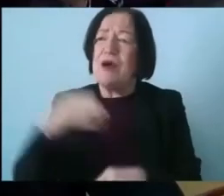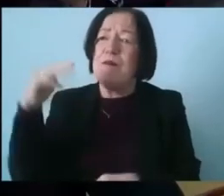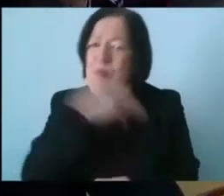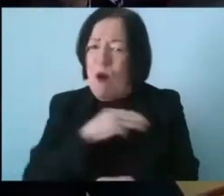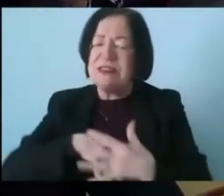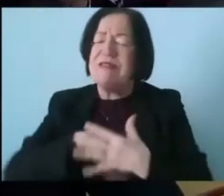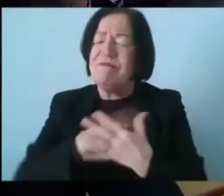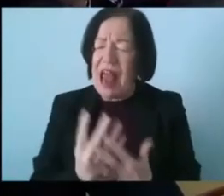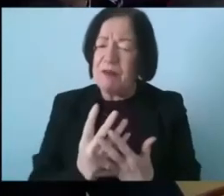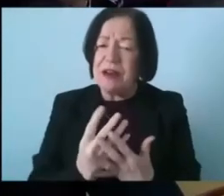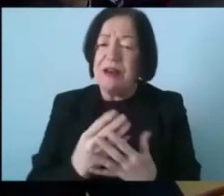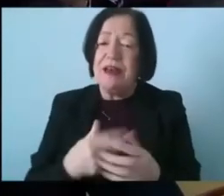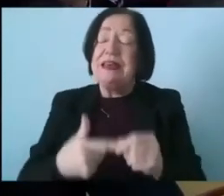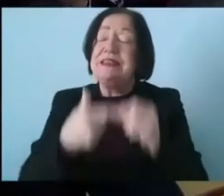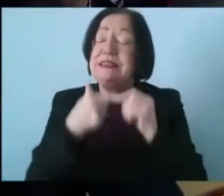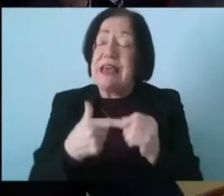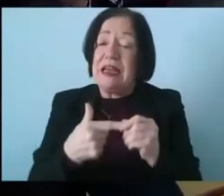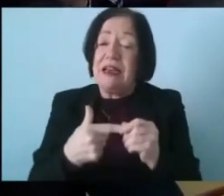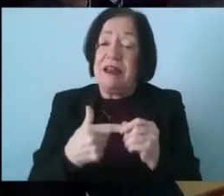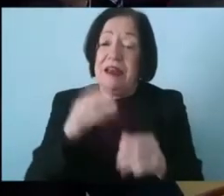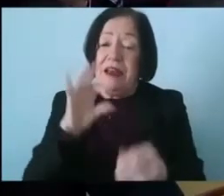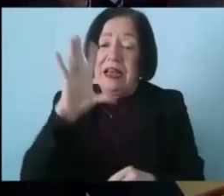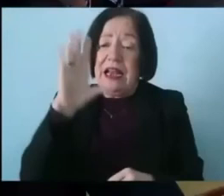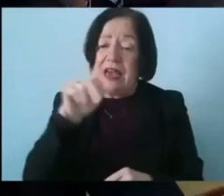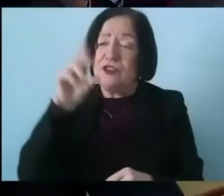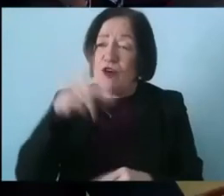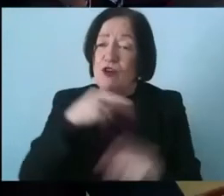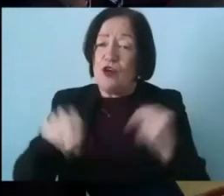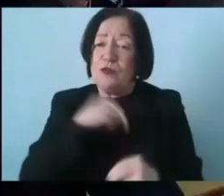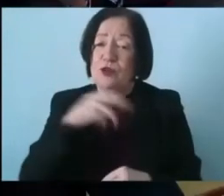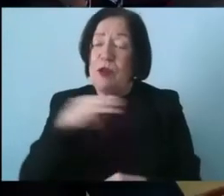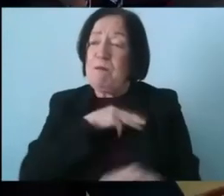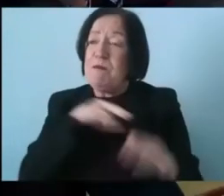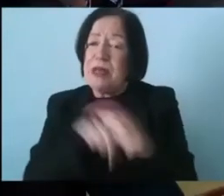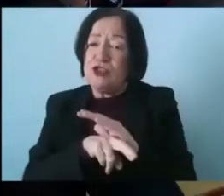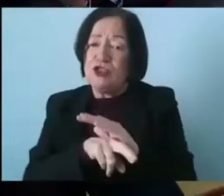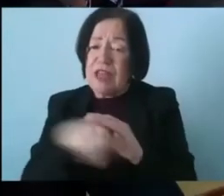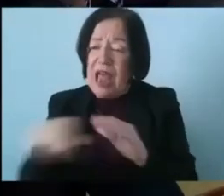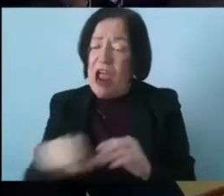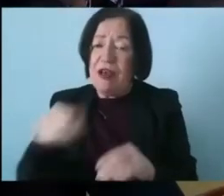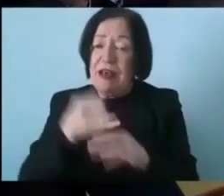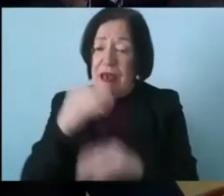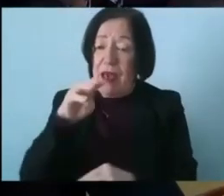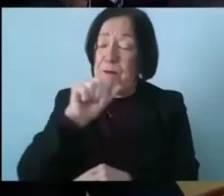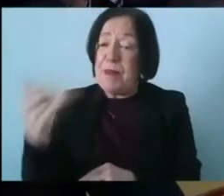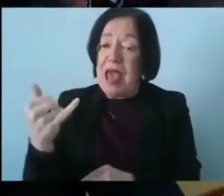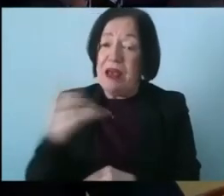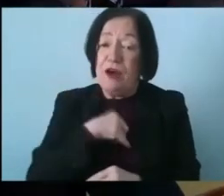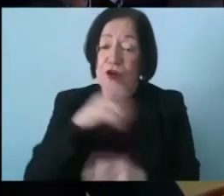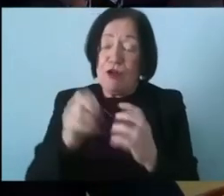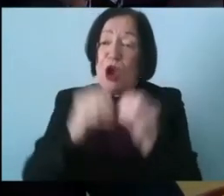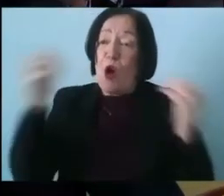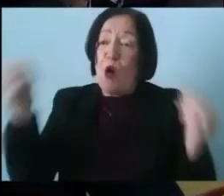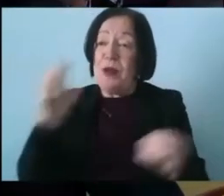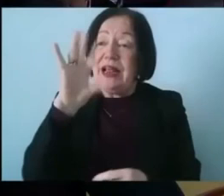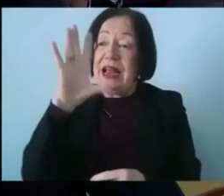secondly the glenthorne are coming to the minister's constituency uh in may to reopen the glenthorne